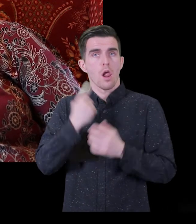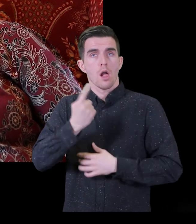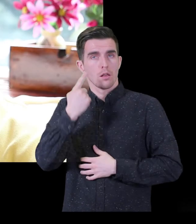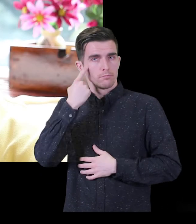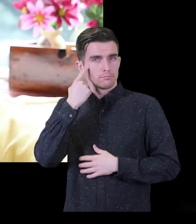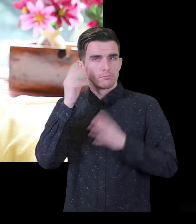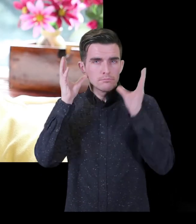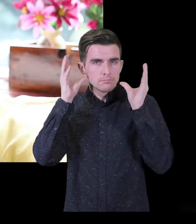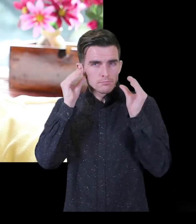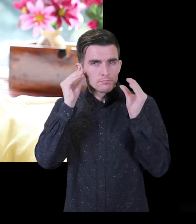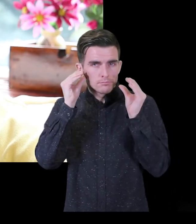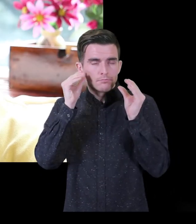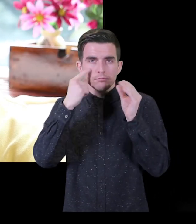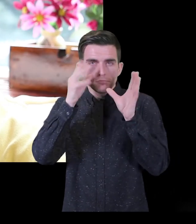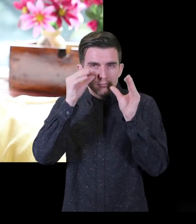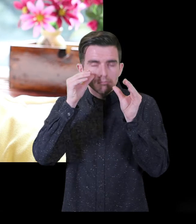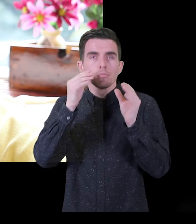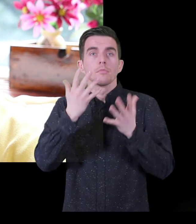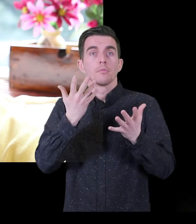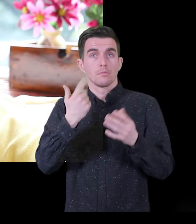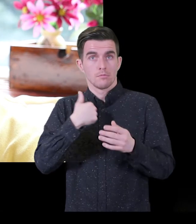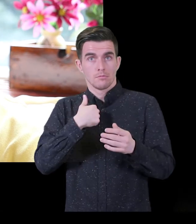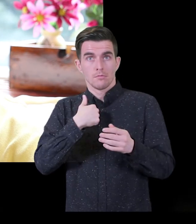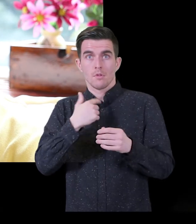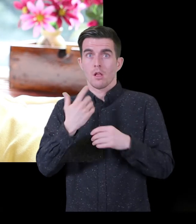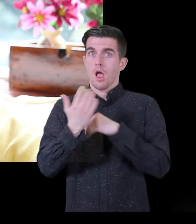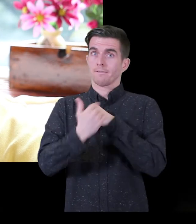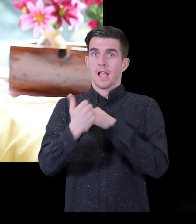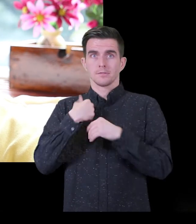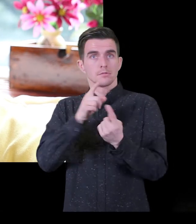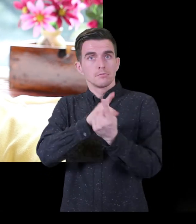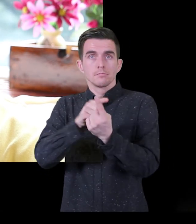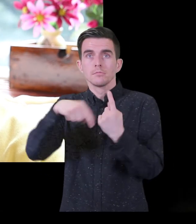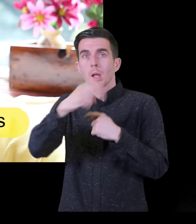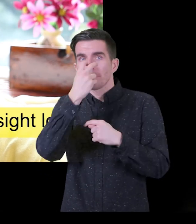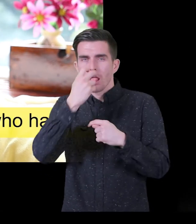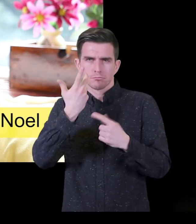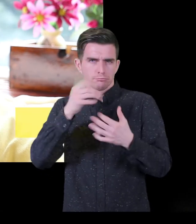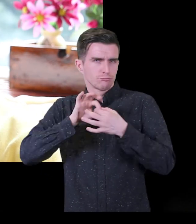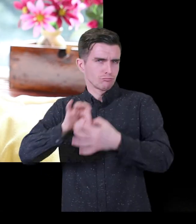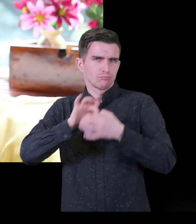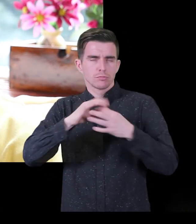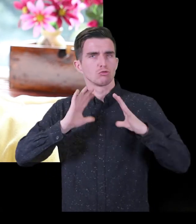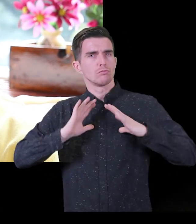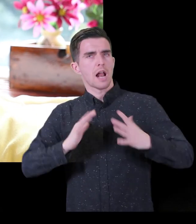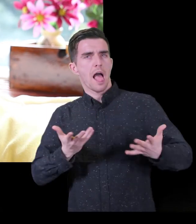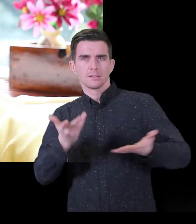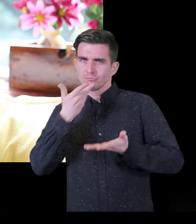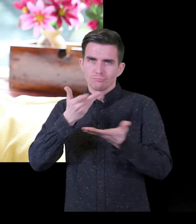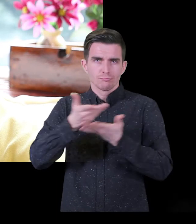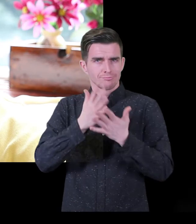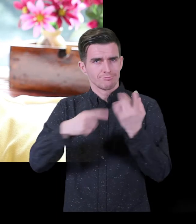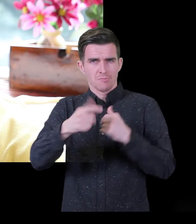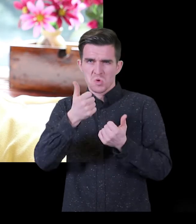well. I was invited into a group of other blind people. It was a very social, very